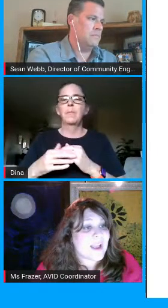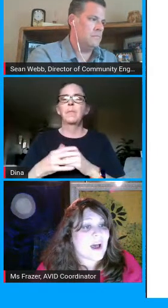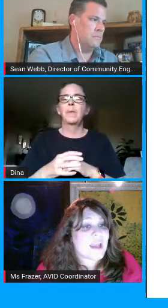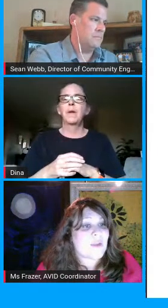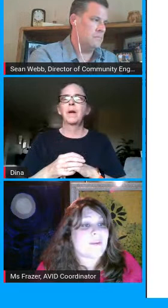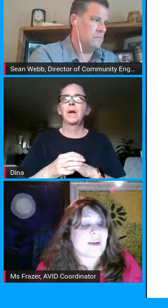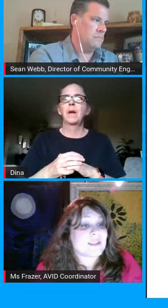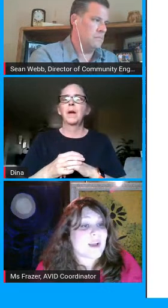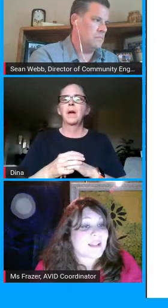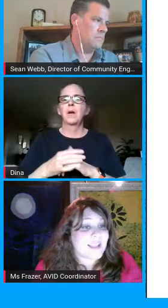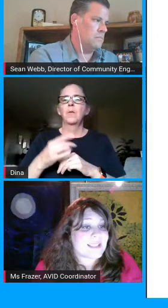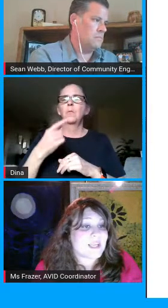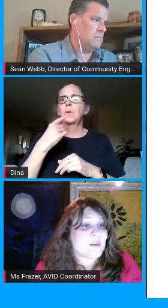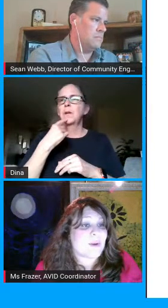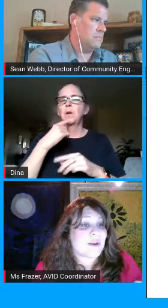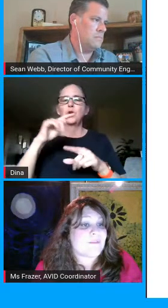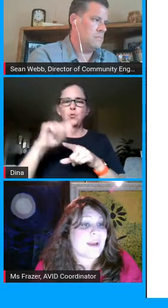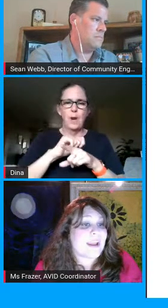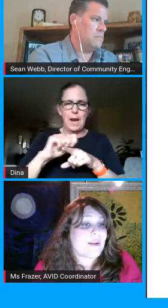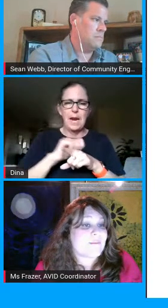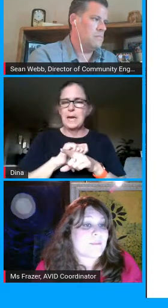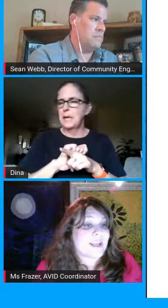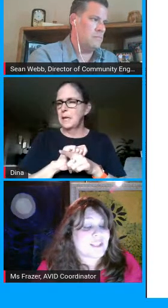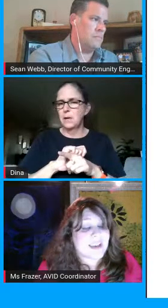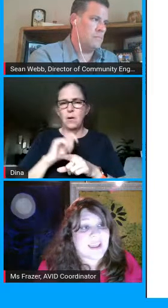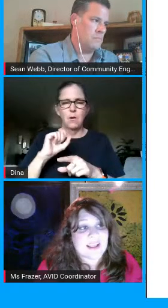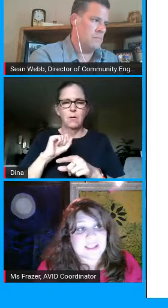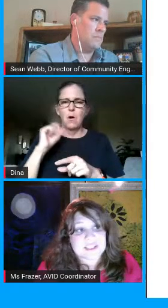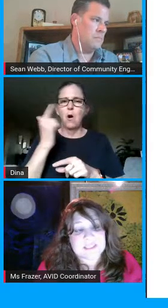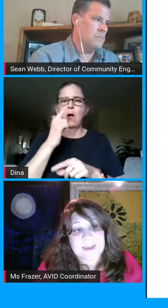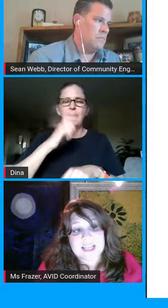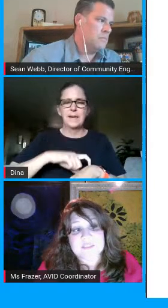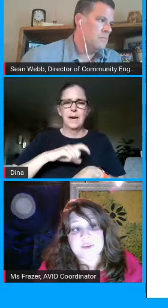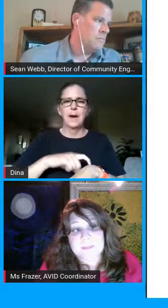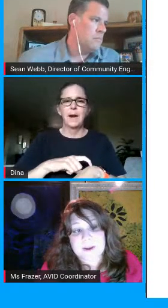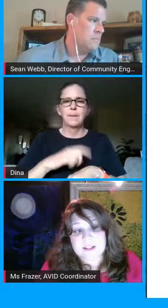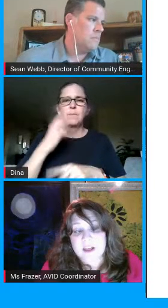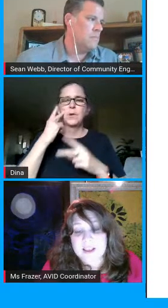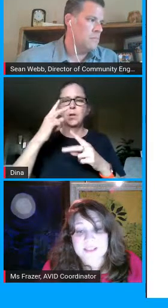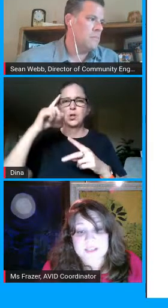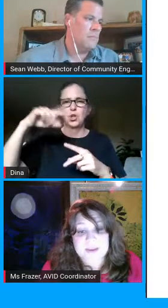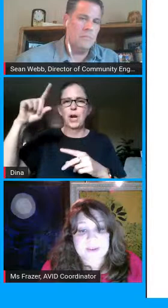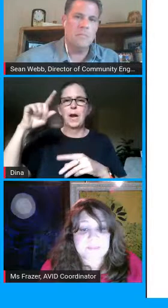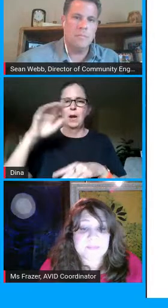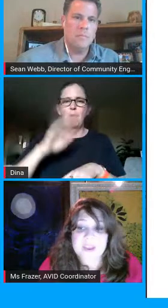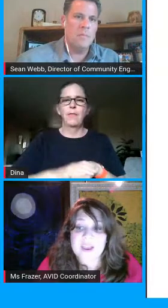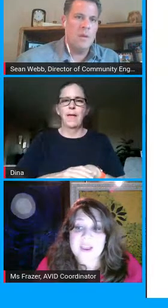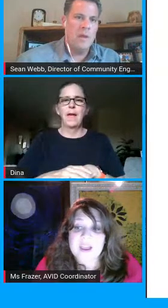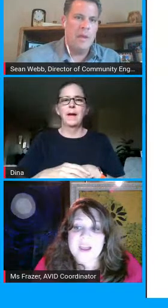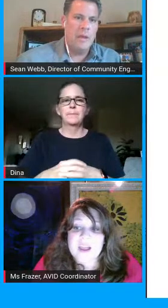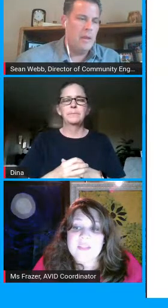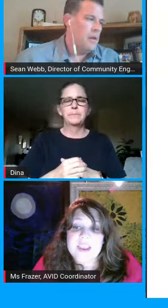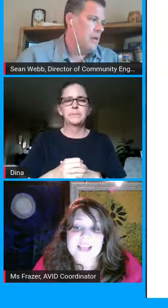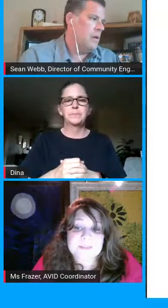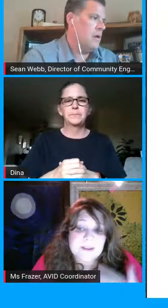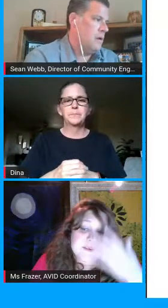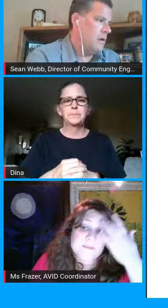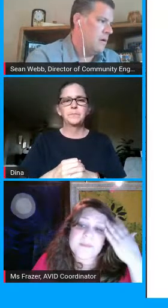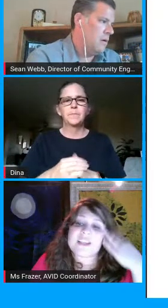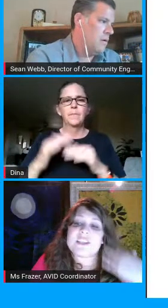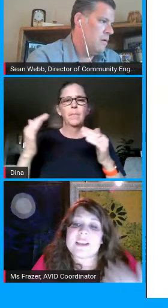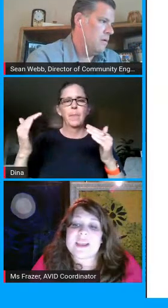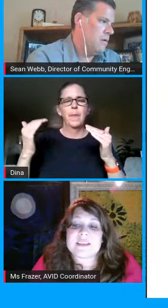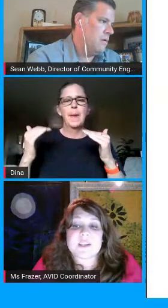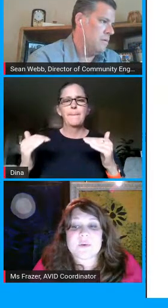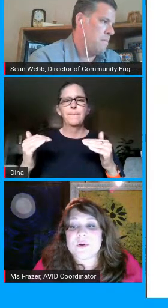training going on and we've also got links here where you can find out information in english and spanish for your parent login to it the next bit